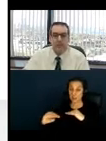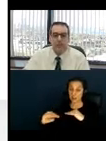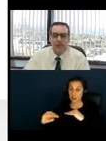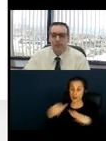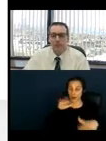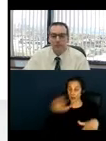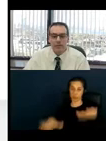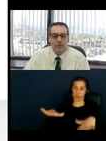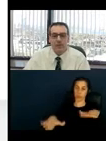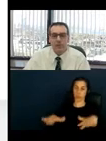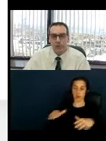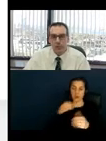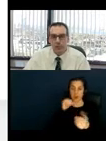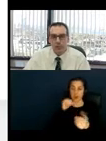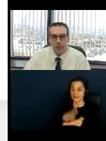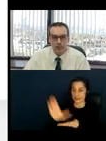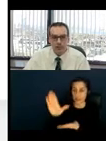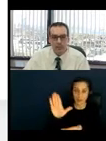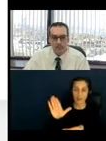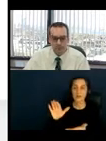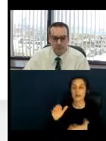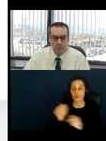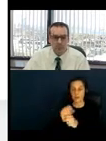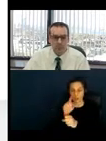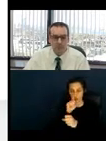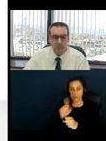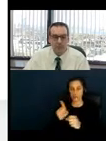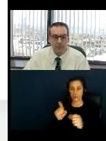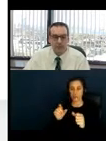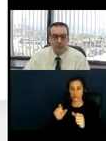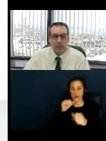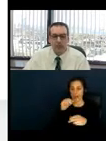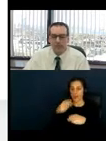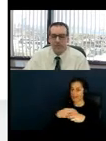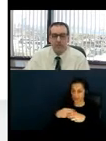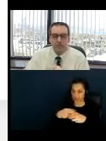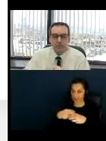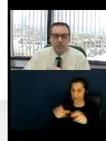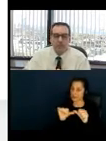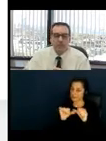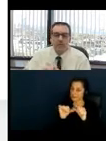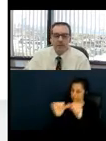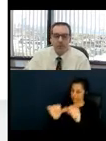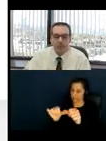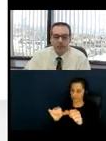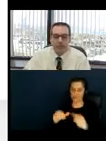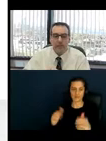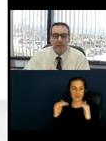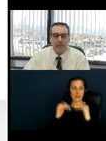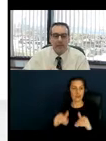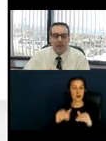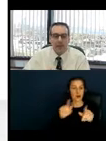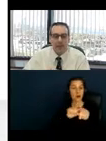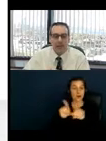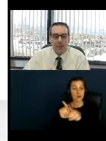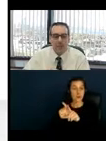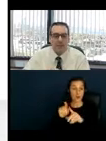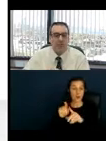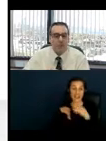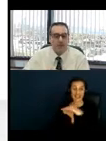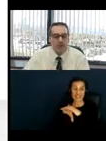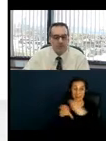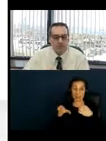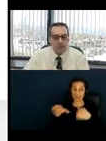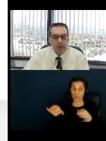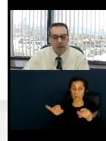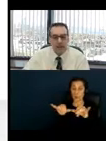and maintained with materials that ensured continued slip resistant. An accessible route must provide a width of no less